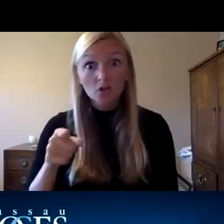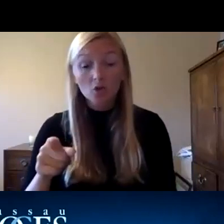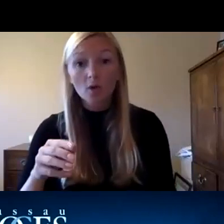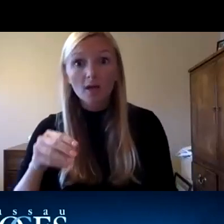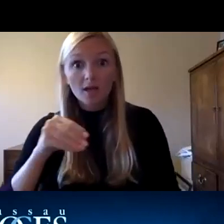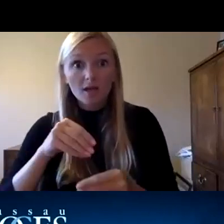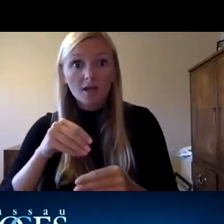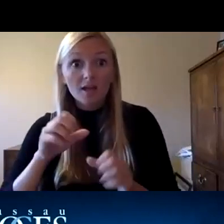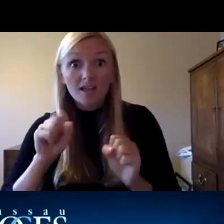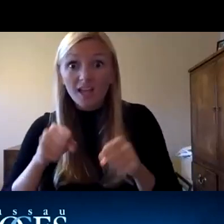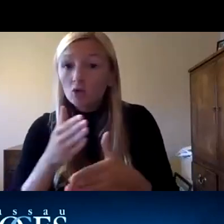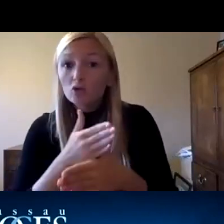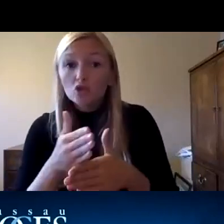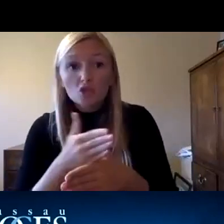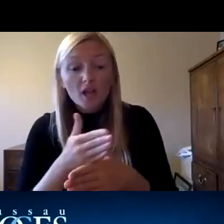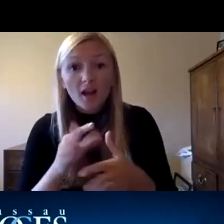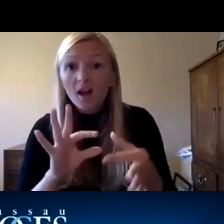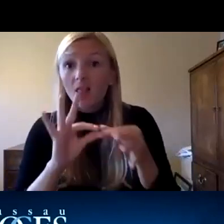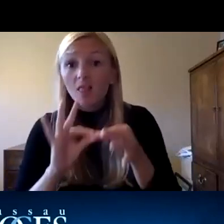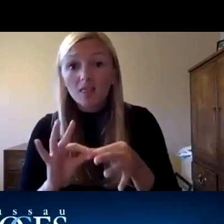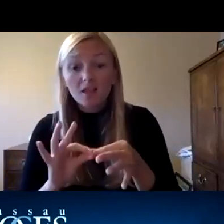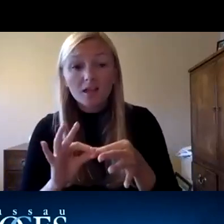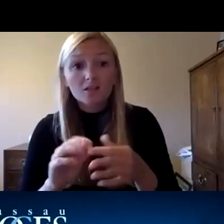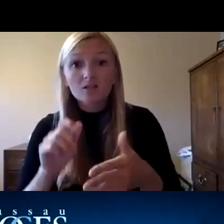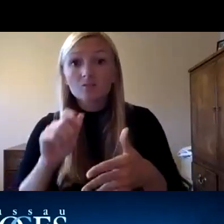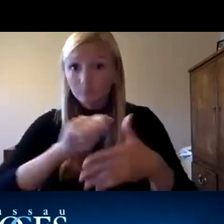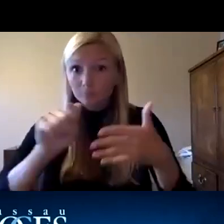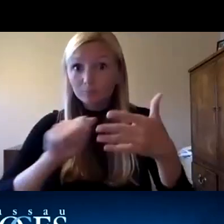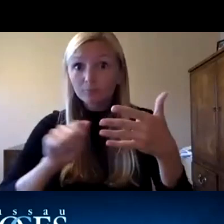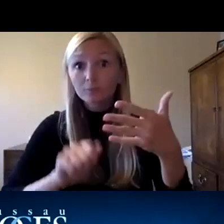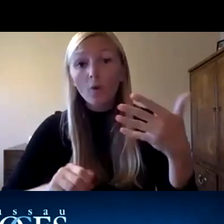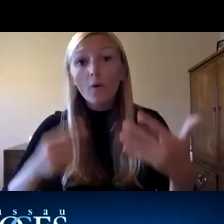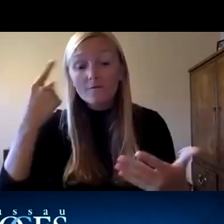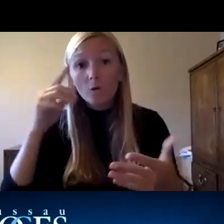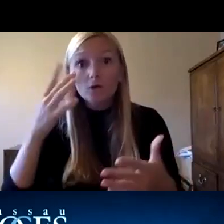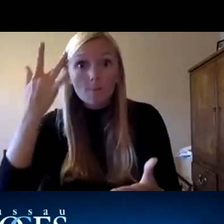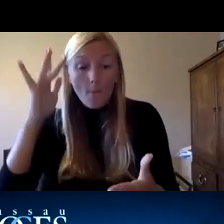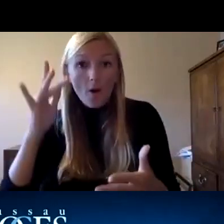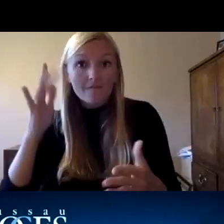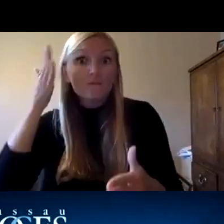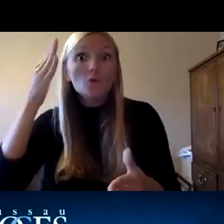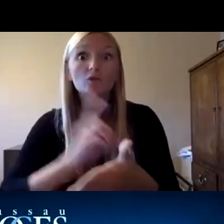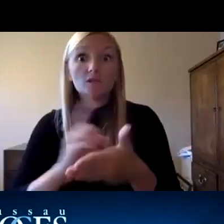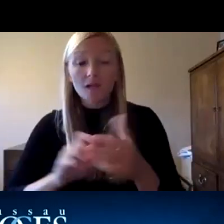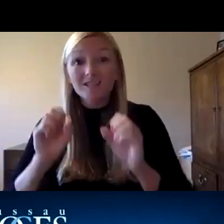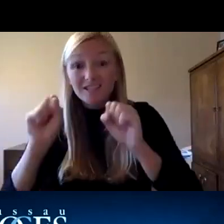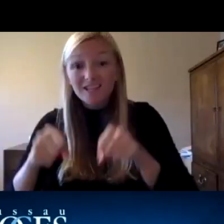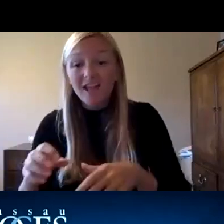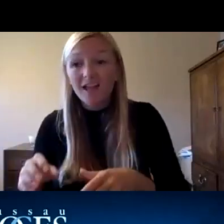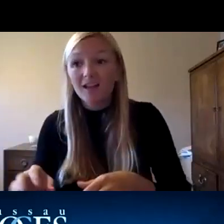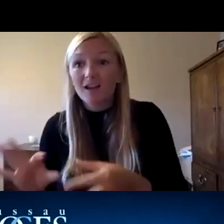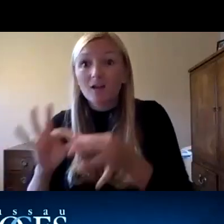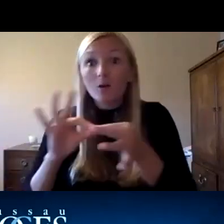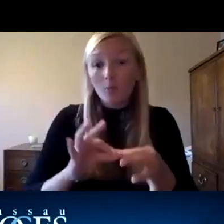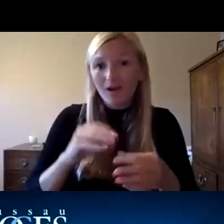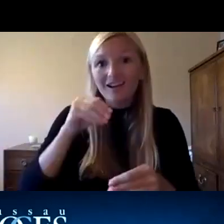share templates or links with checklist for smart future designs that we can utilize as we plan